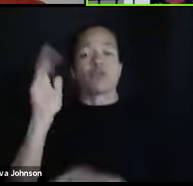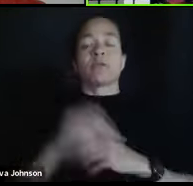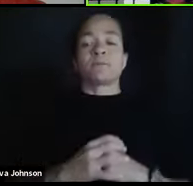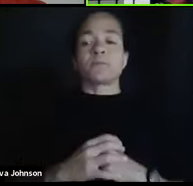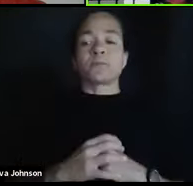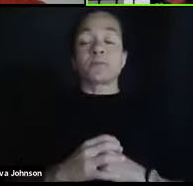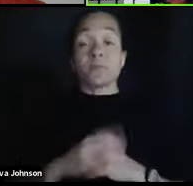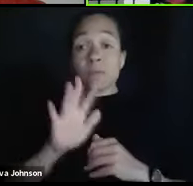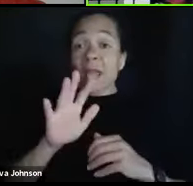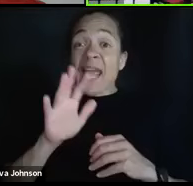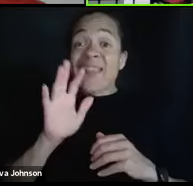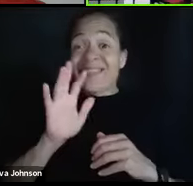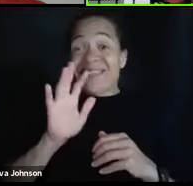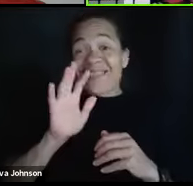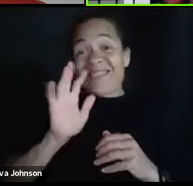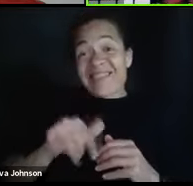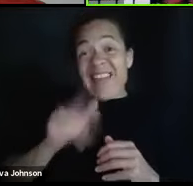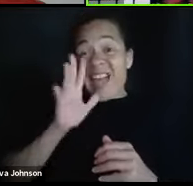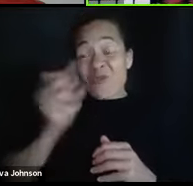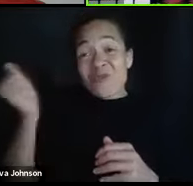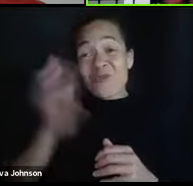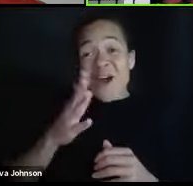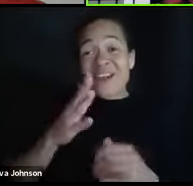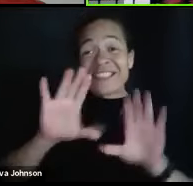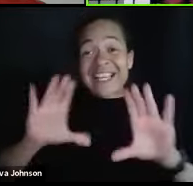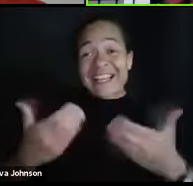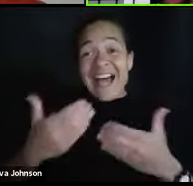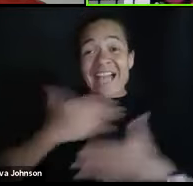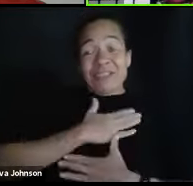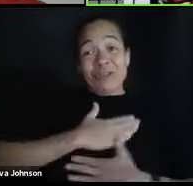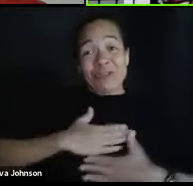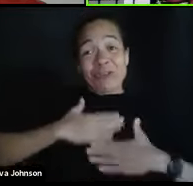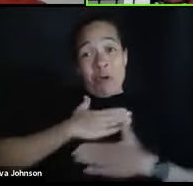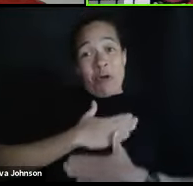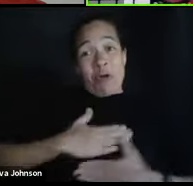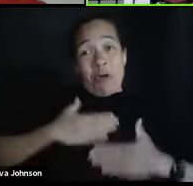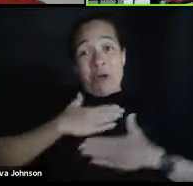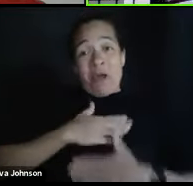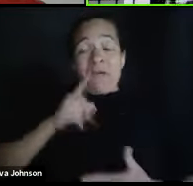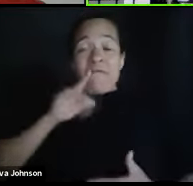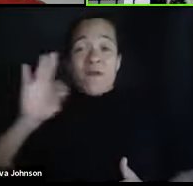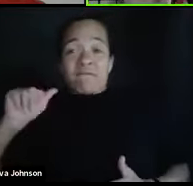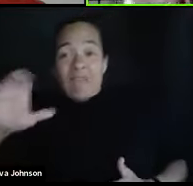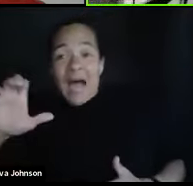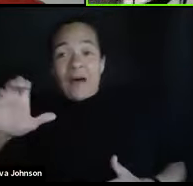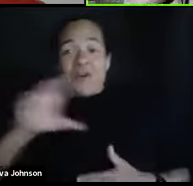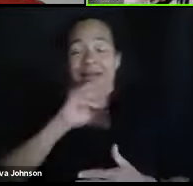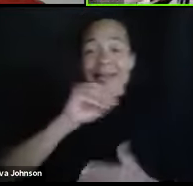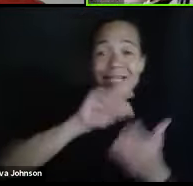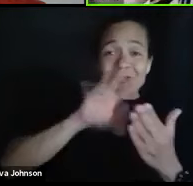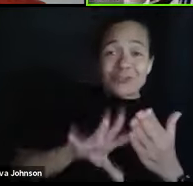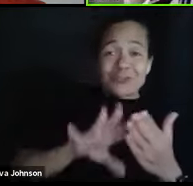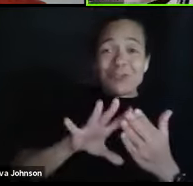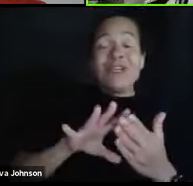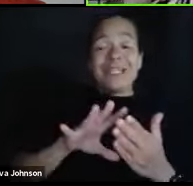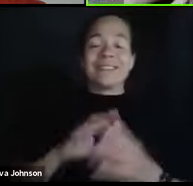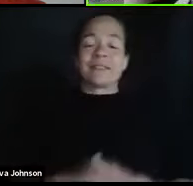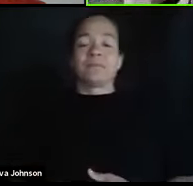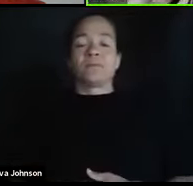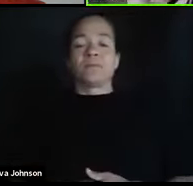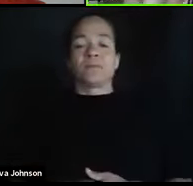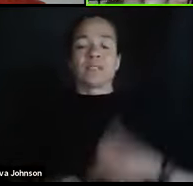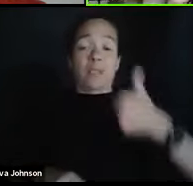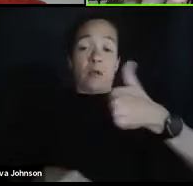class enjoyable for not only the faculty, but for the students as well. So number one is